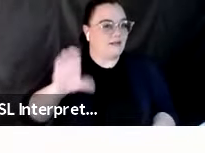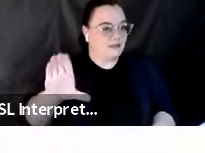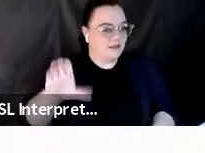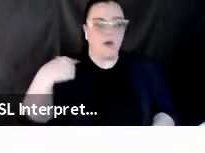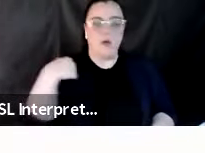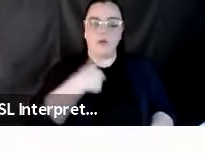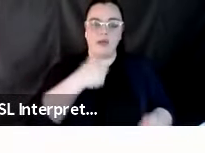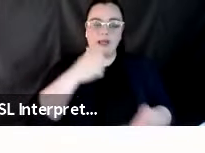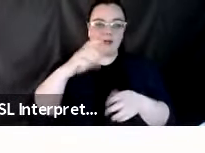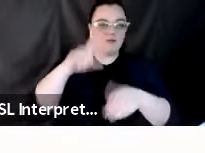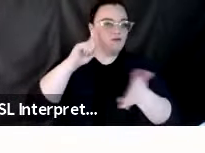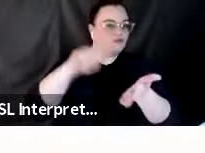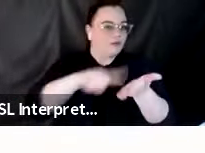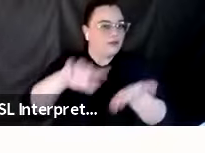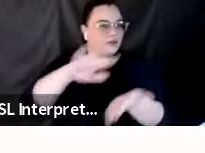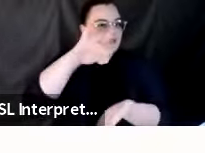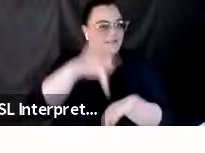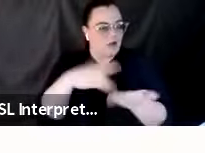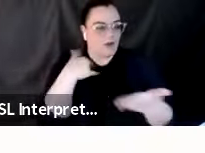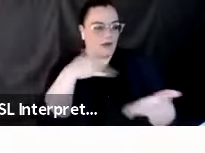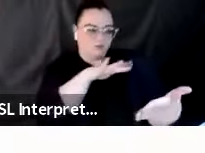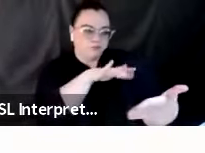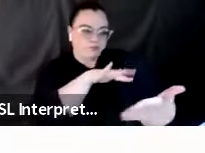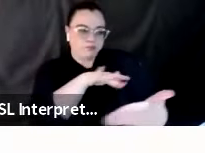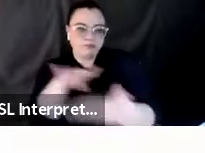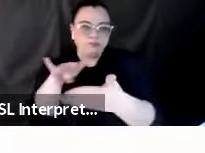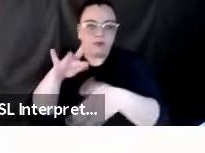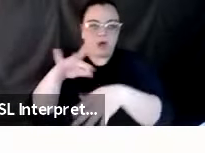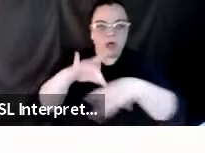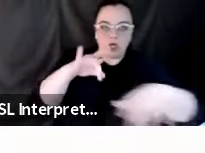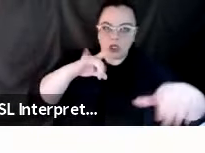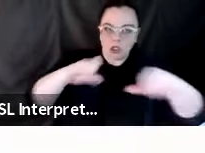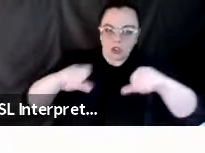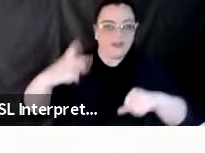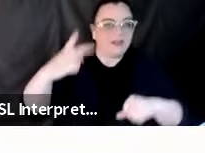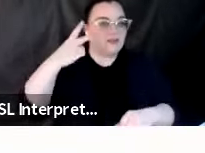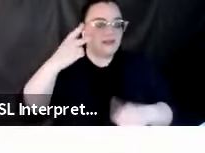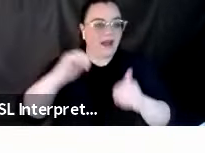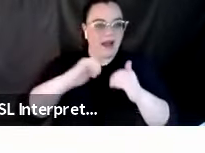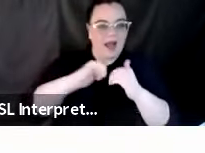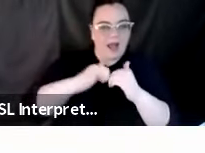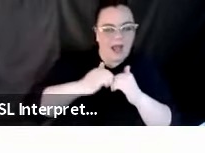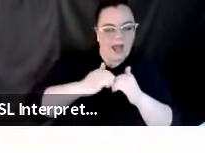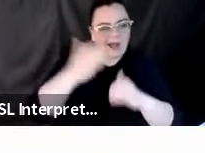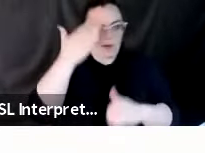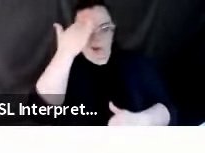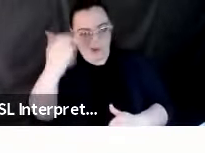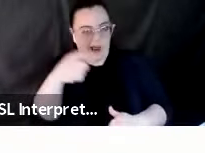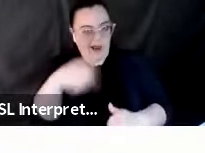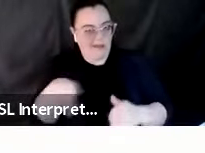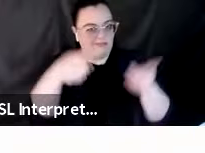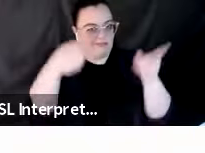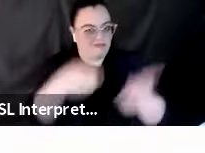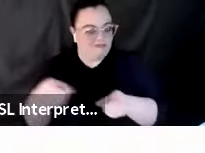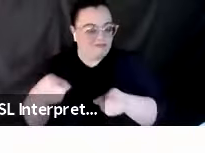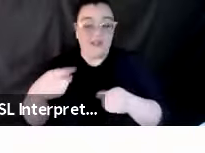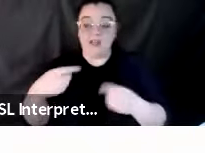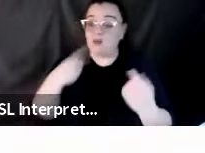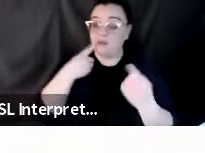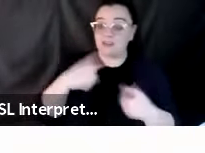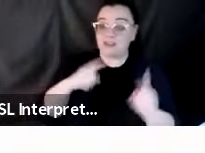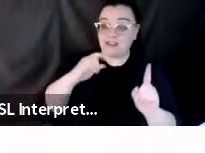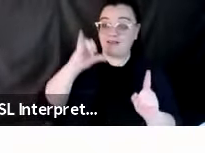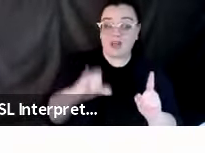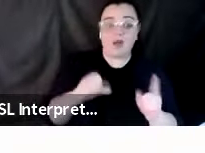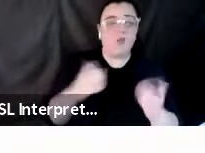and we evaluate their effects so we can help society better prepare and recover from them. To achieve this, SCAC